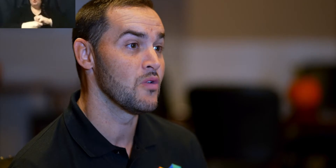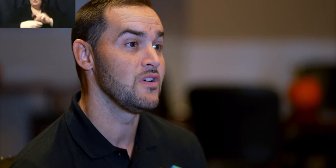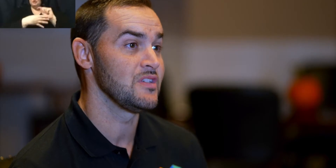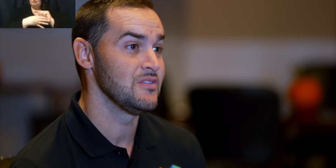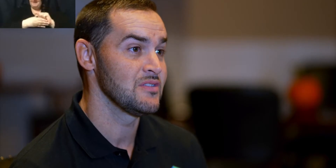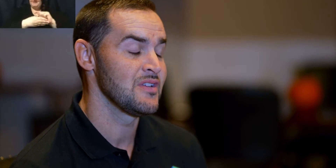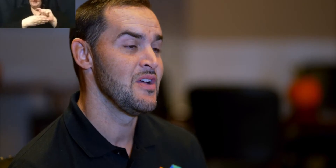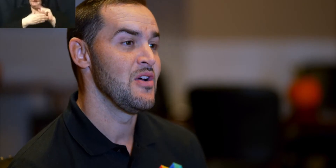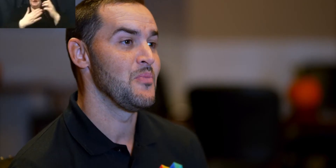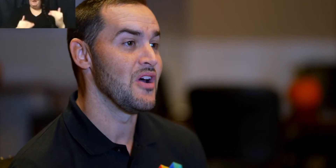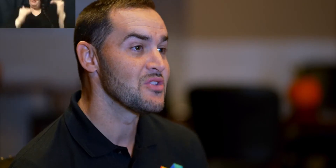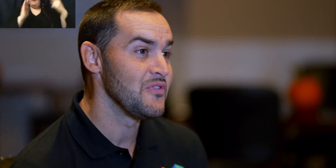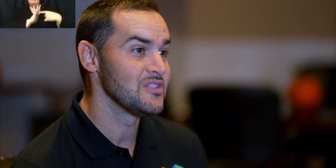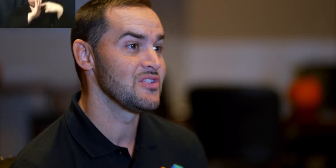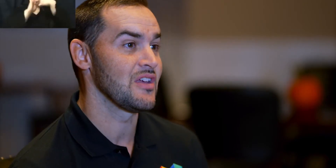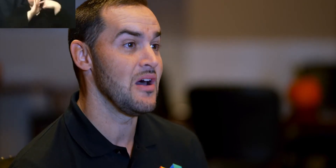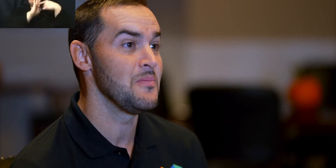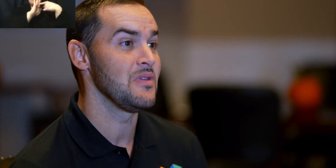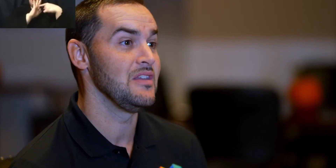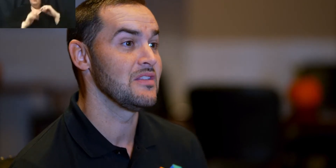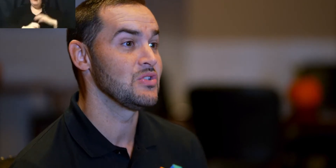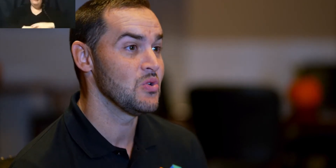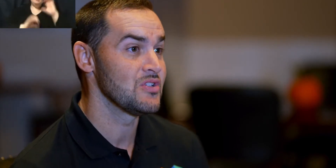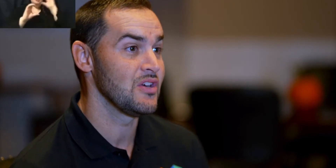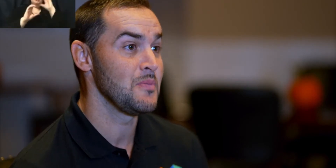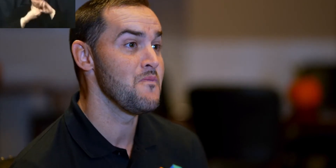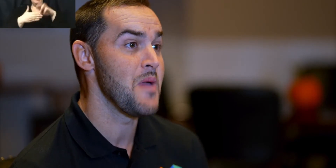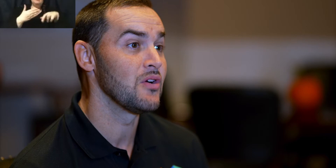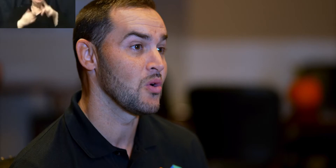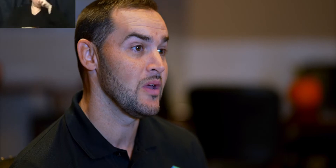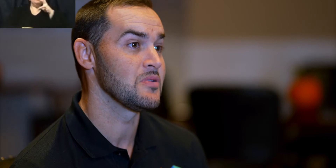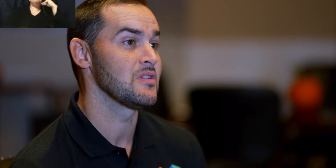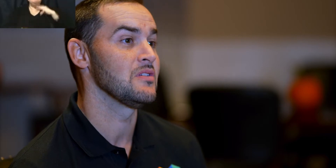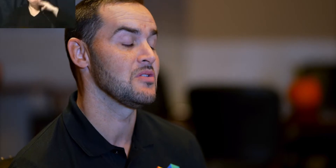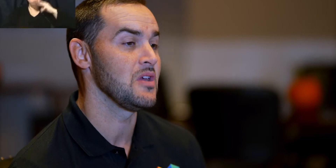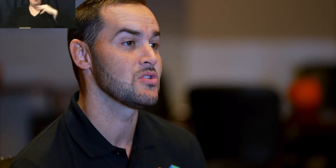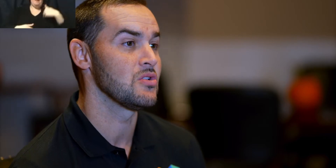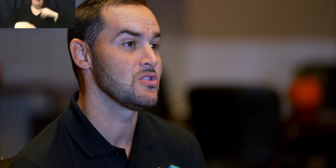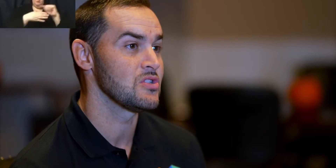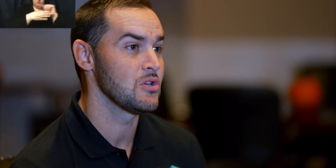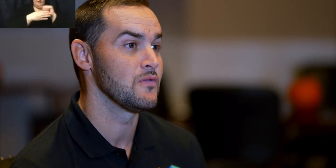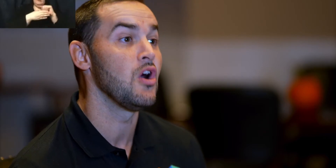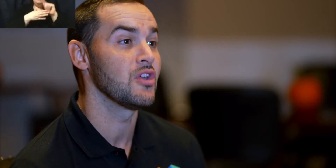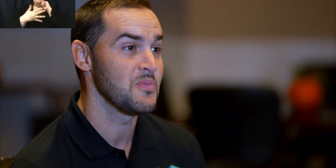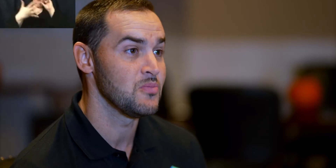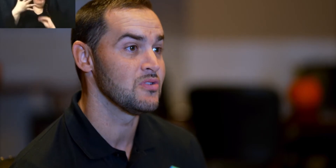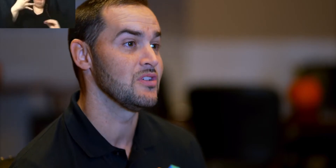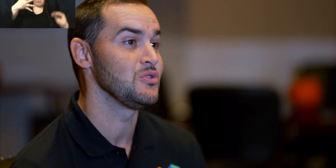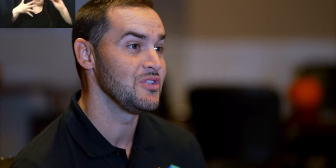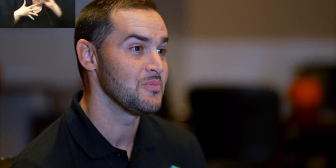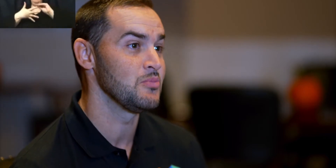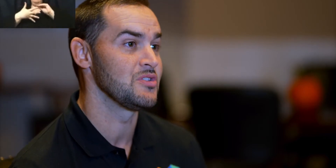getting more volunteers. But also the volunteers that come into their doors, they're going to be better equipped to make sure to serve all young